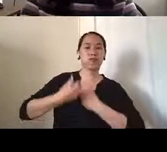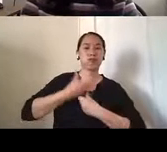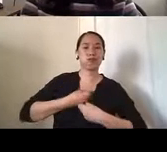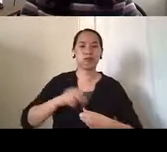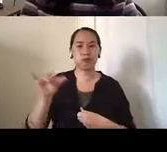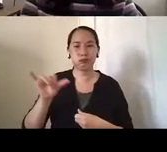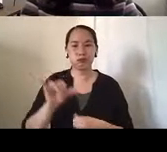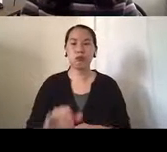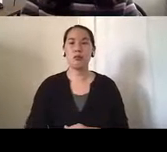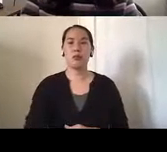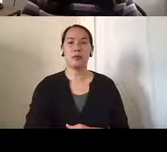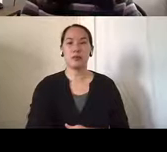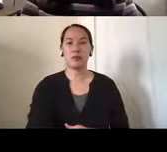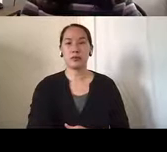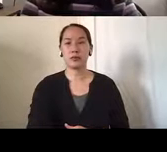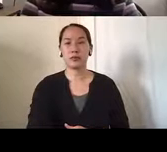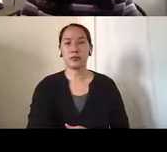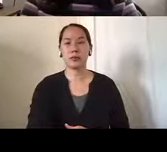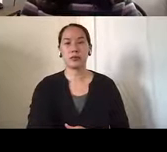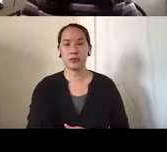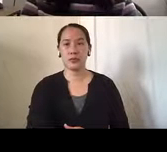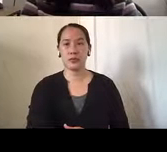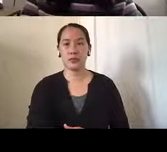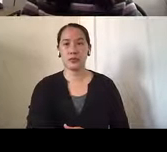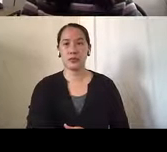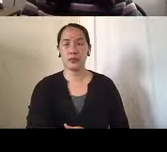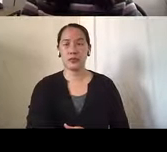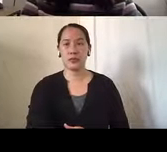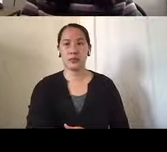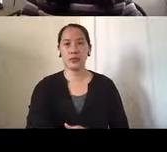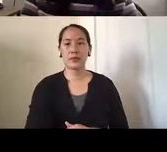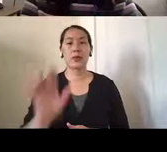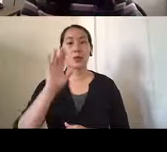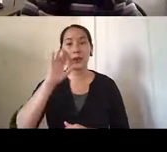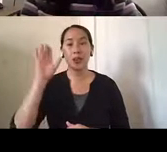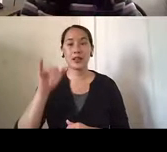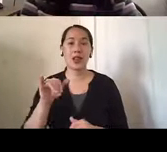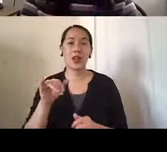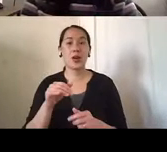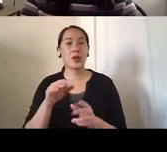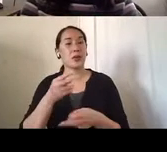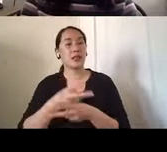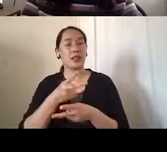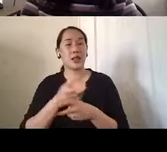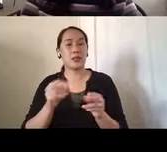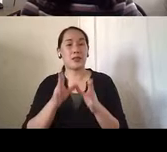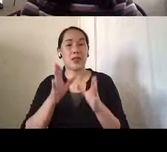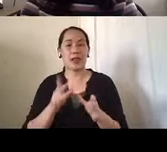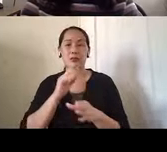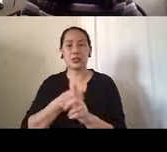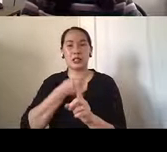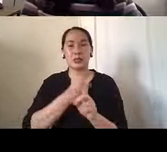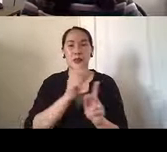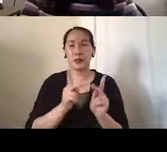So we know that caregiving can impact the person with dementia as well as the